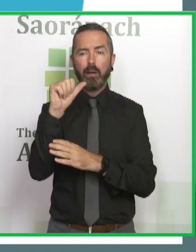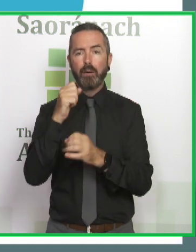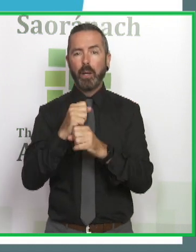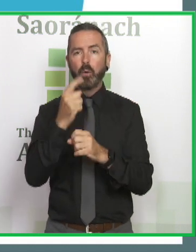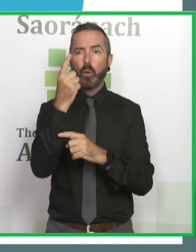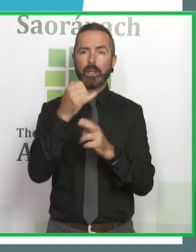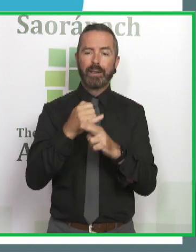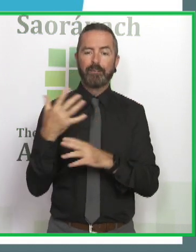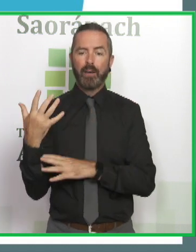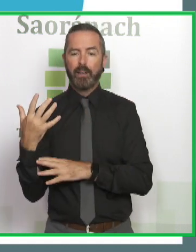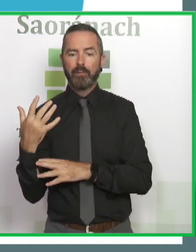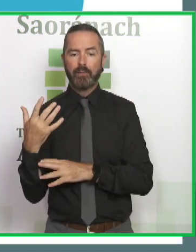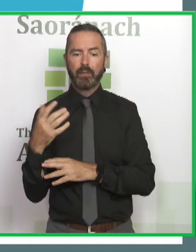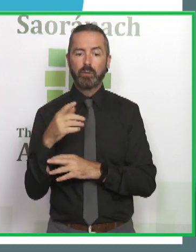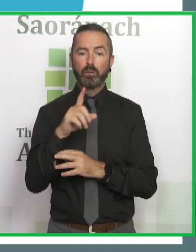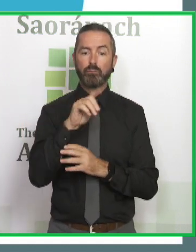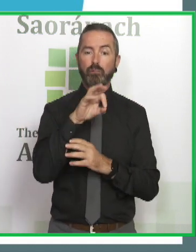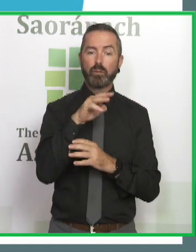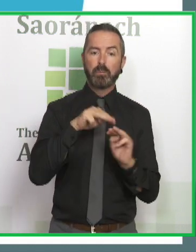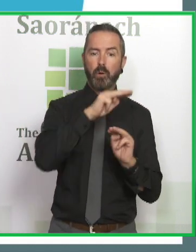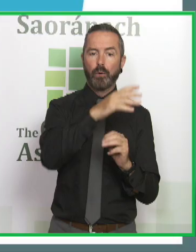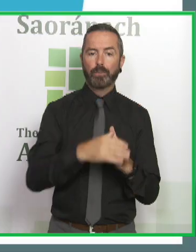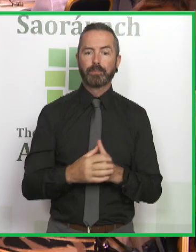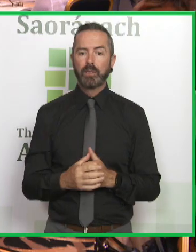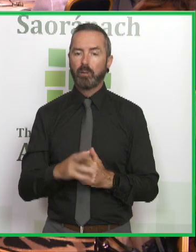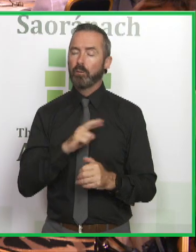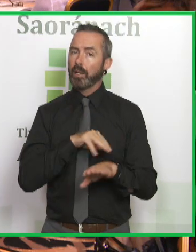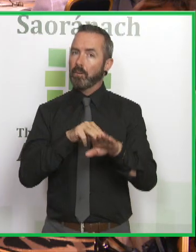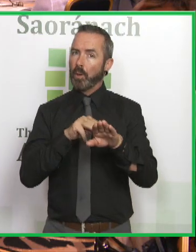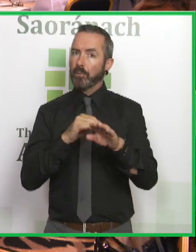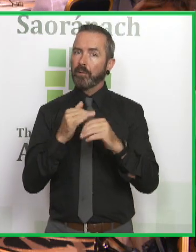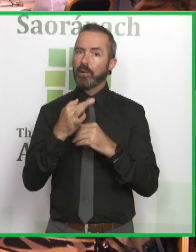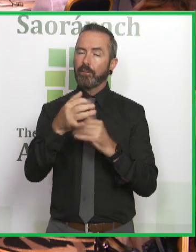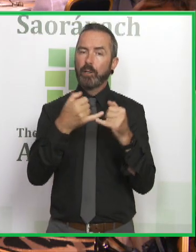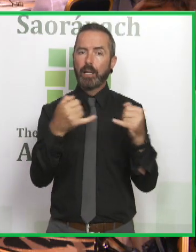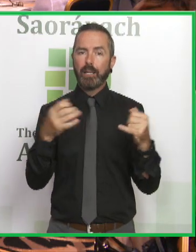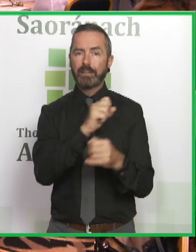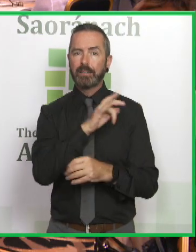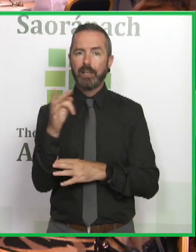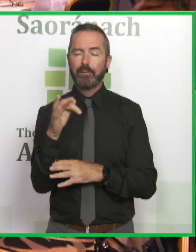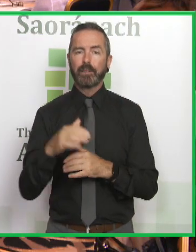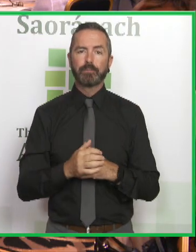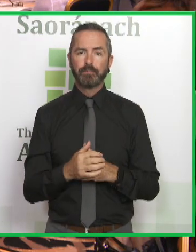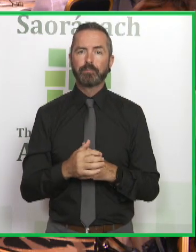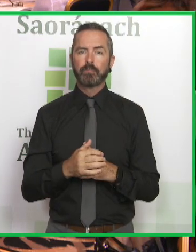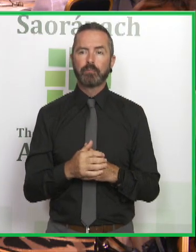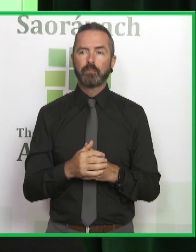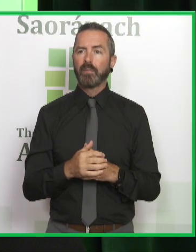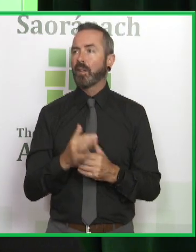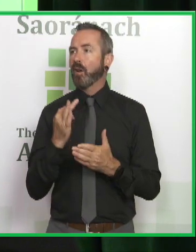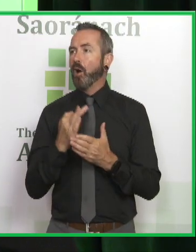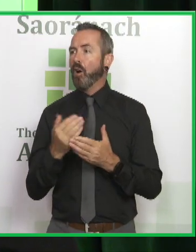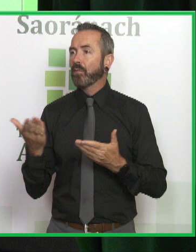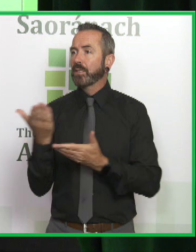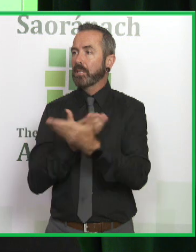one in five. So it's a real problem. It's a real problem at the front line. And I suppose sometimes a lot of these debates get boiled